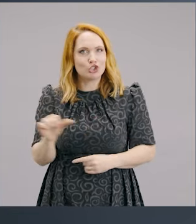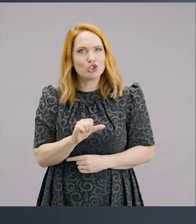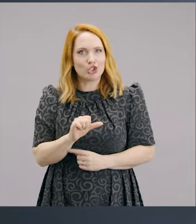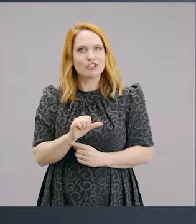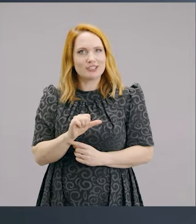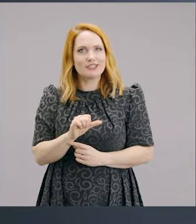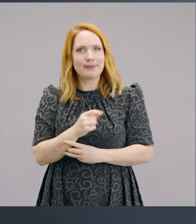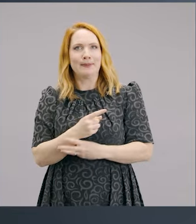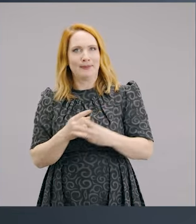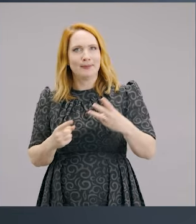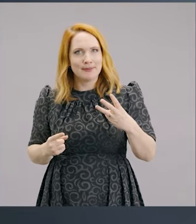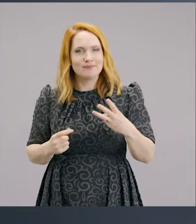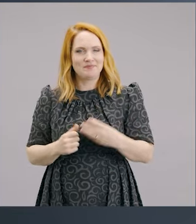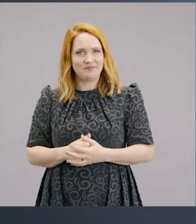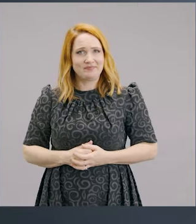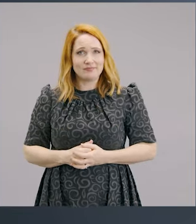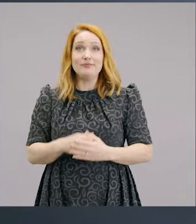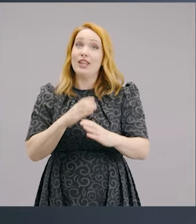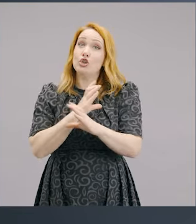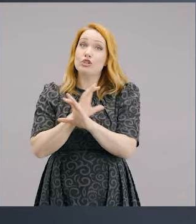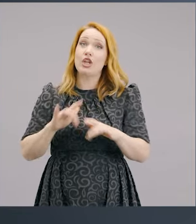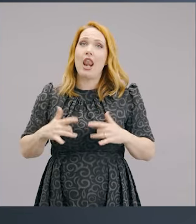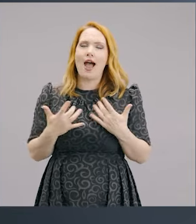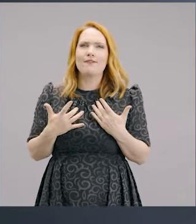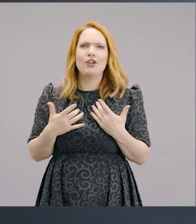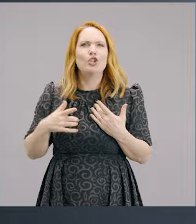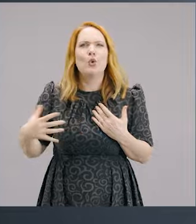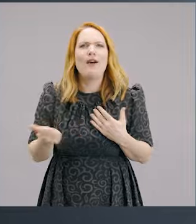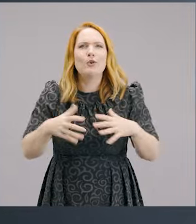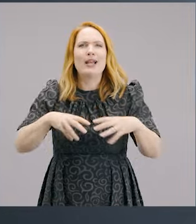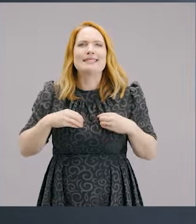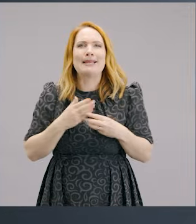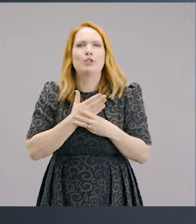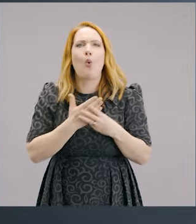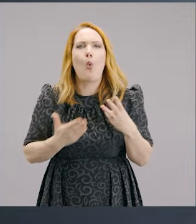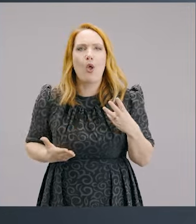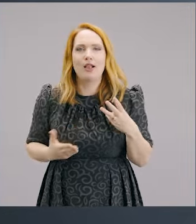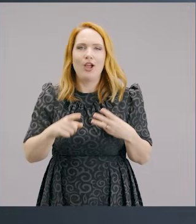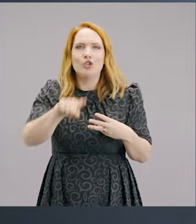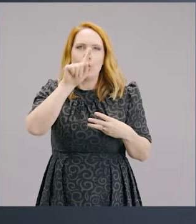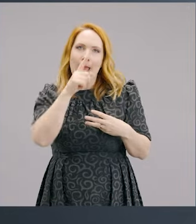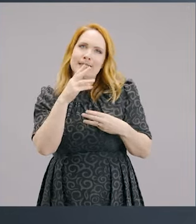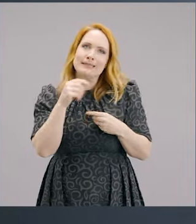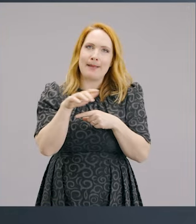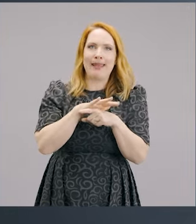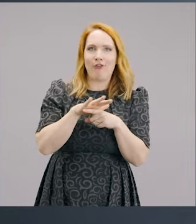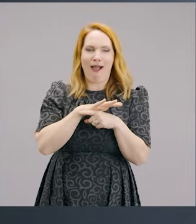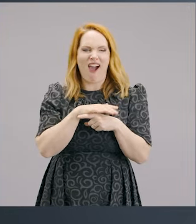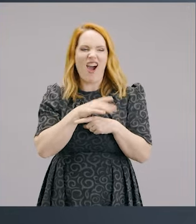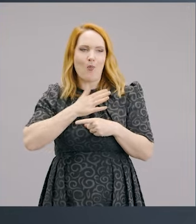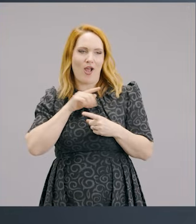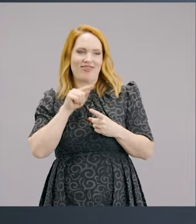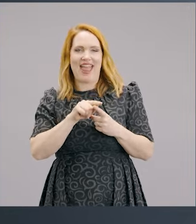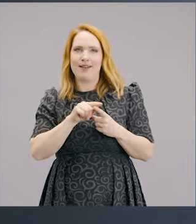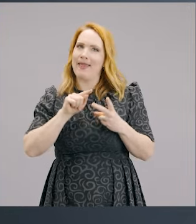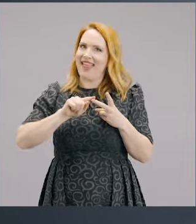I want to tell you that Christianity is a whole package. You don't get to choose the bits you want and throw the